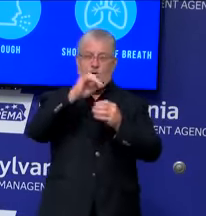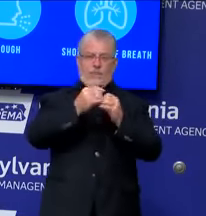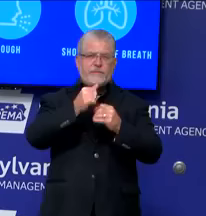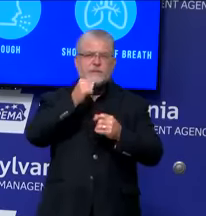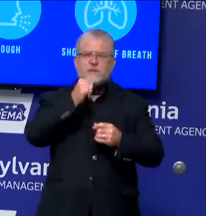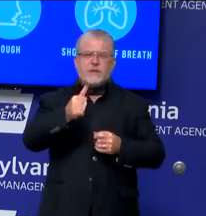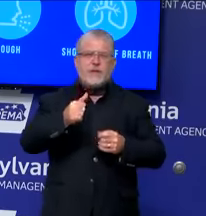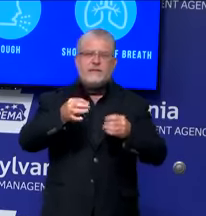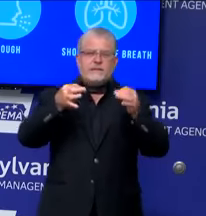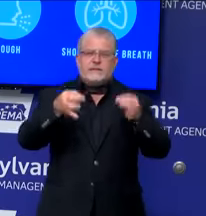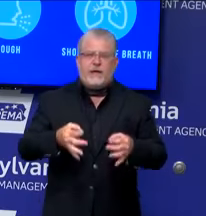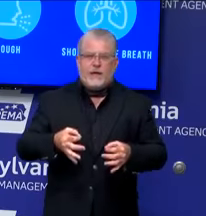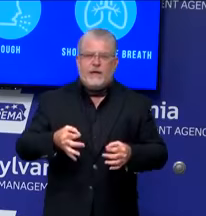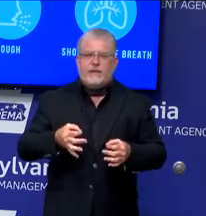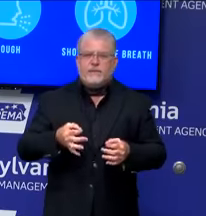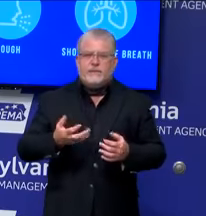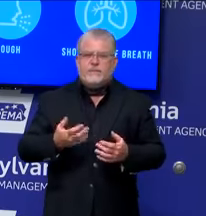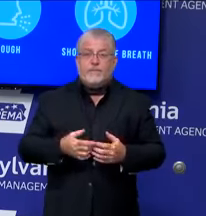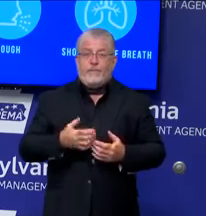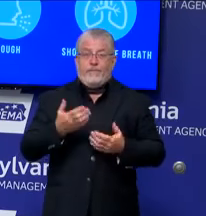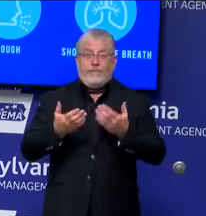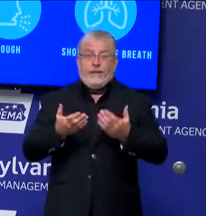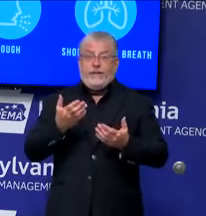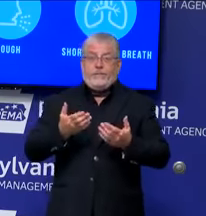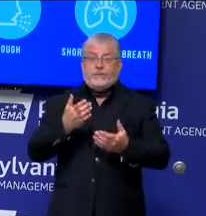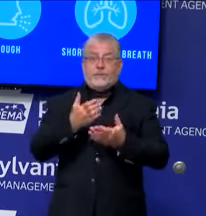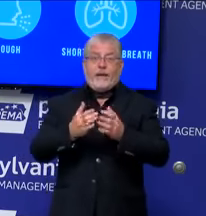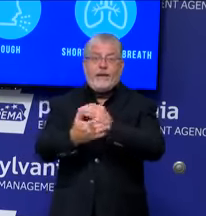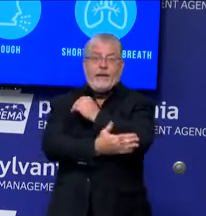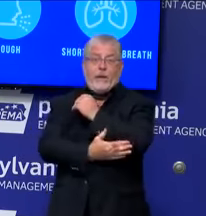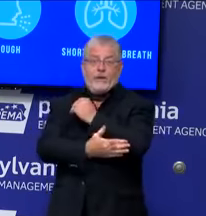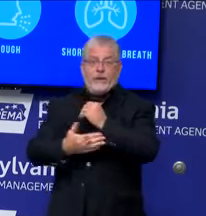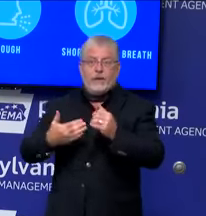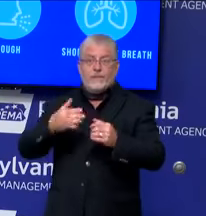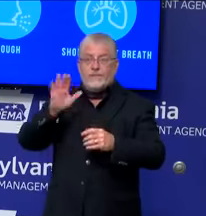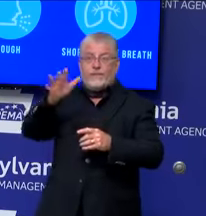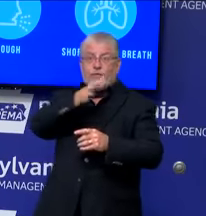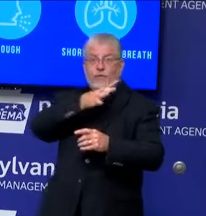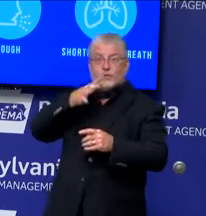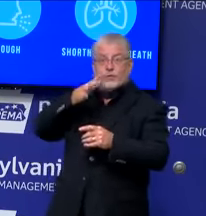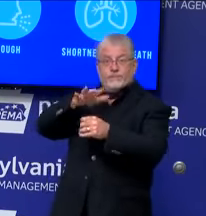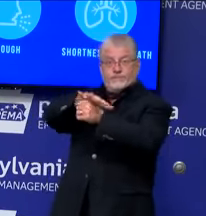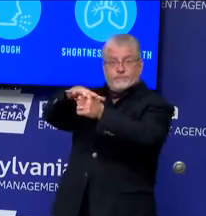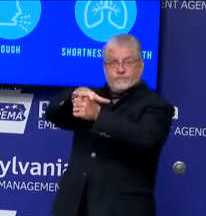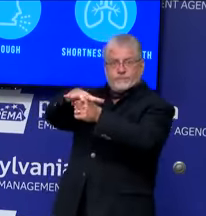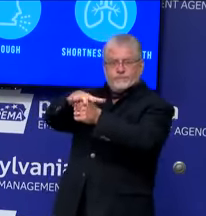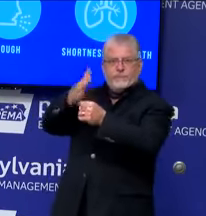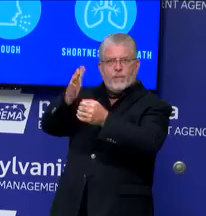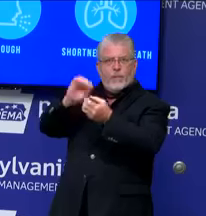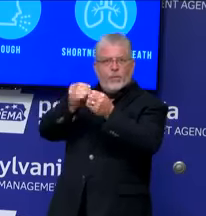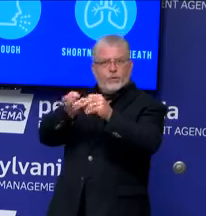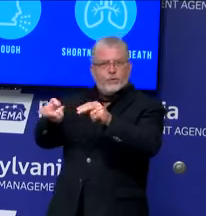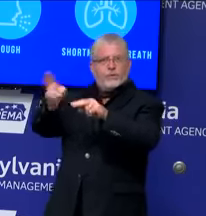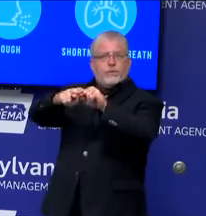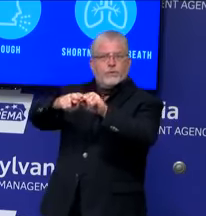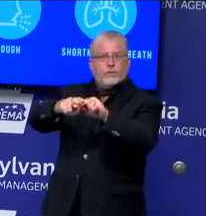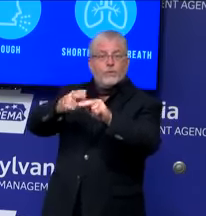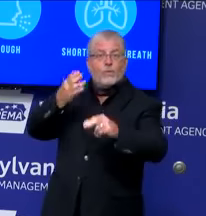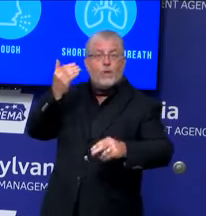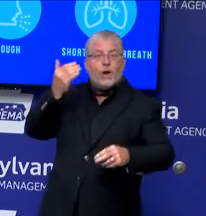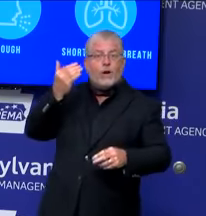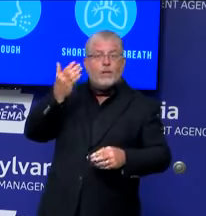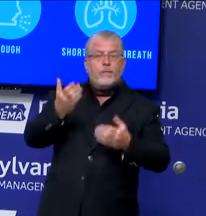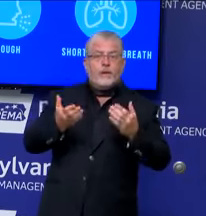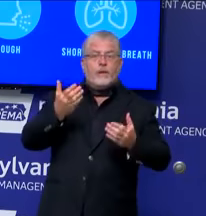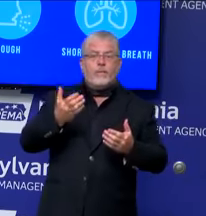county. So you might have a rural county that has increases due to a farm with migrant workers with